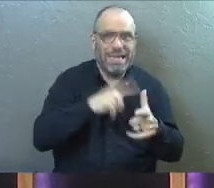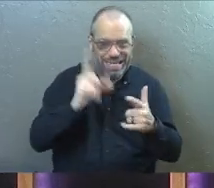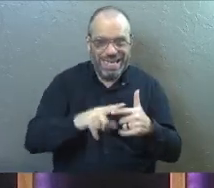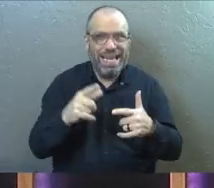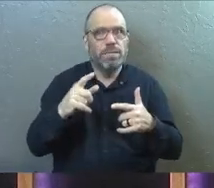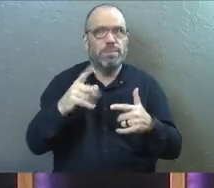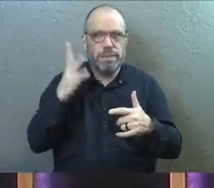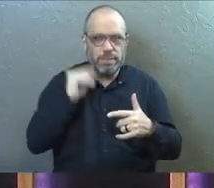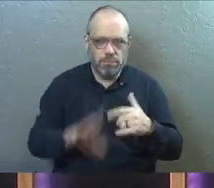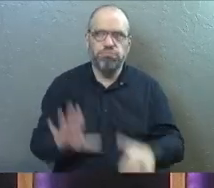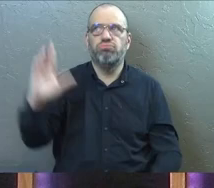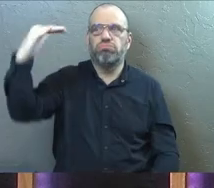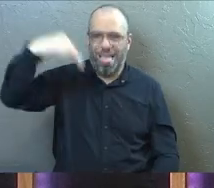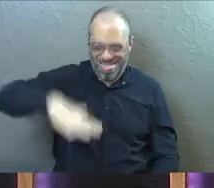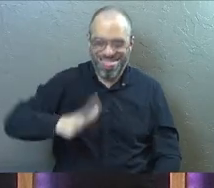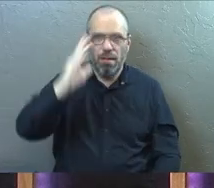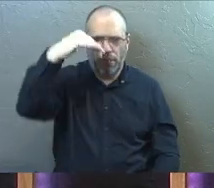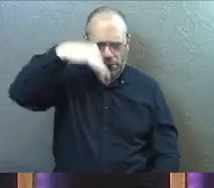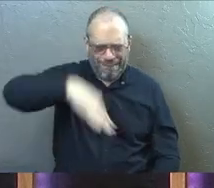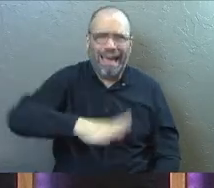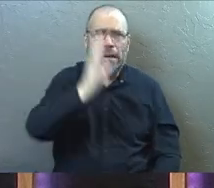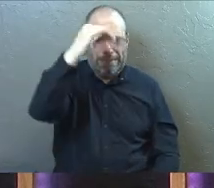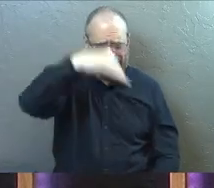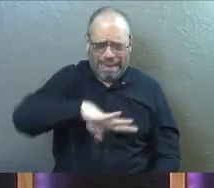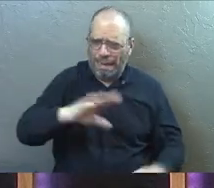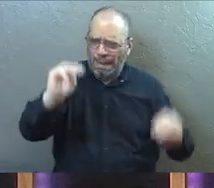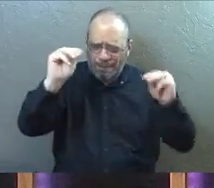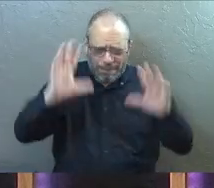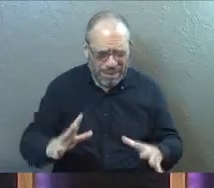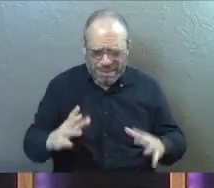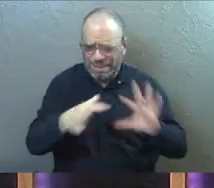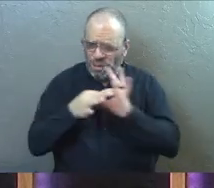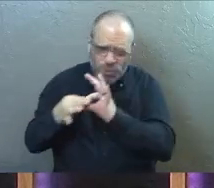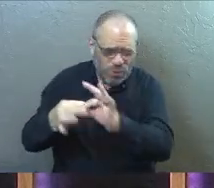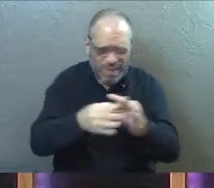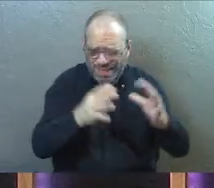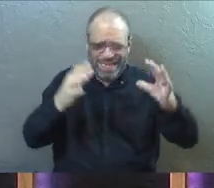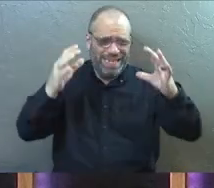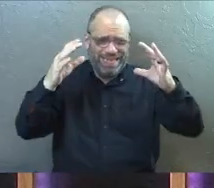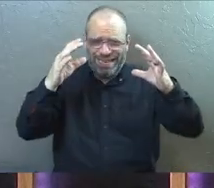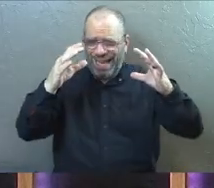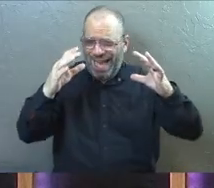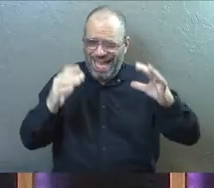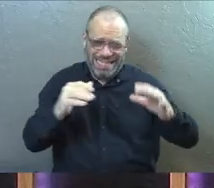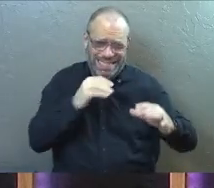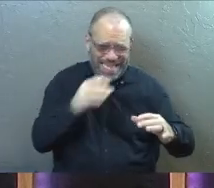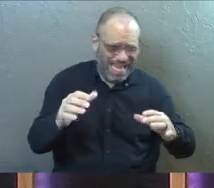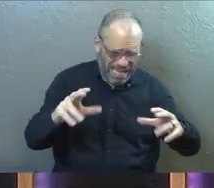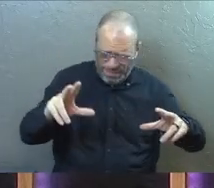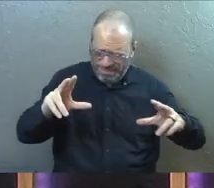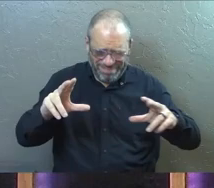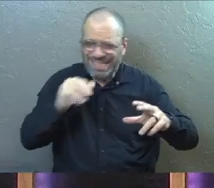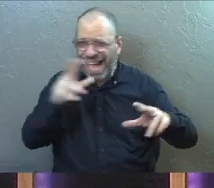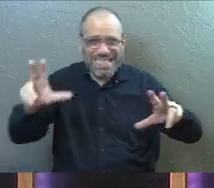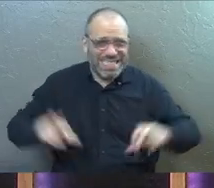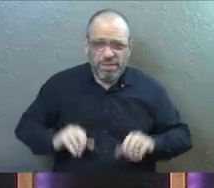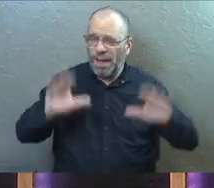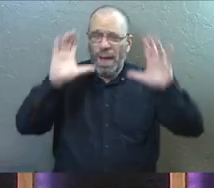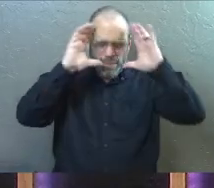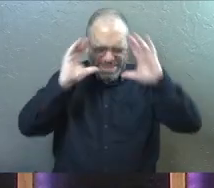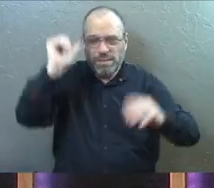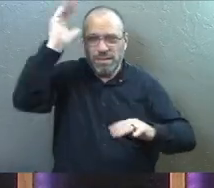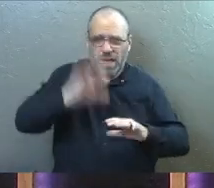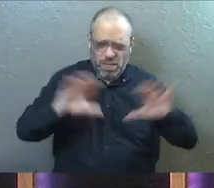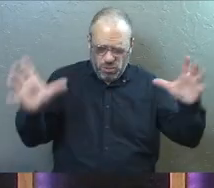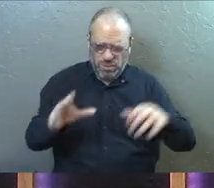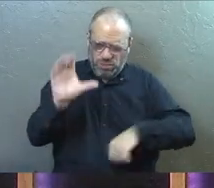a rollercoaster ride, hasn't it? So much good and miracles and unity and unselfish gratitude. And God has just done